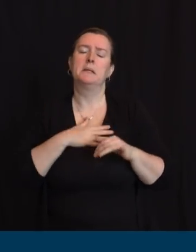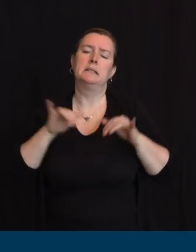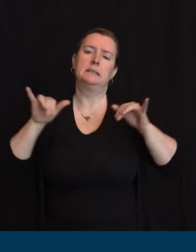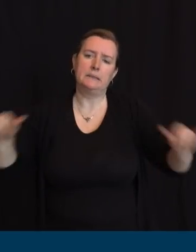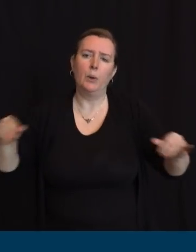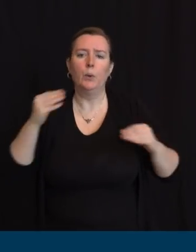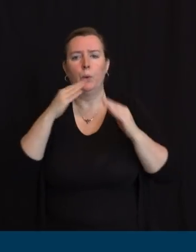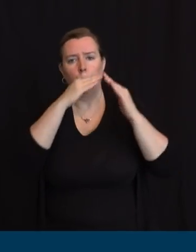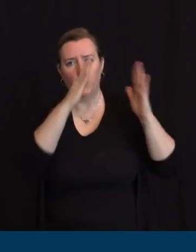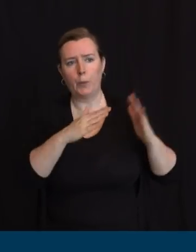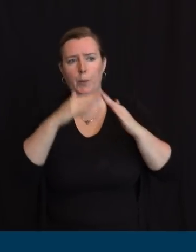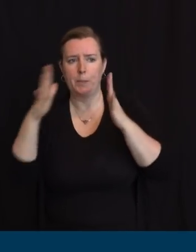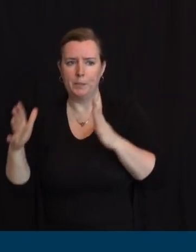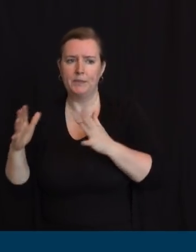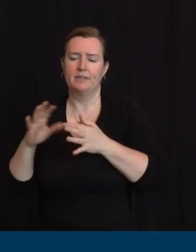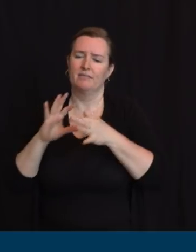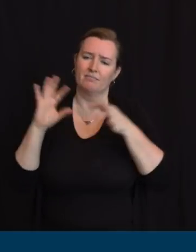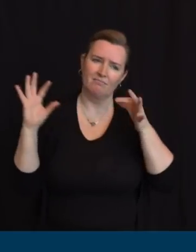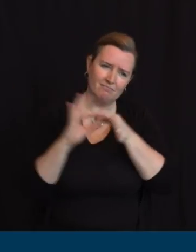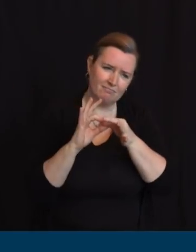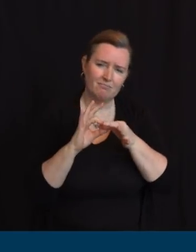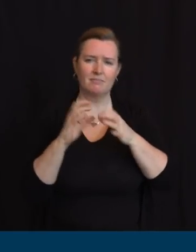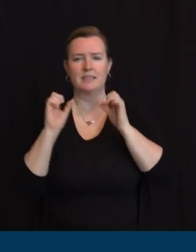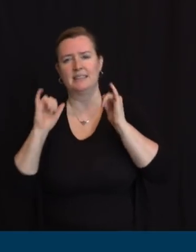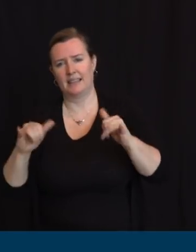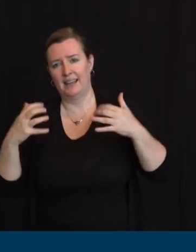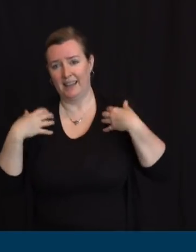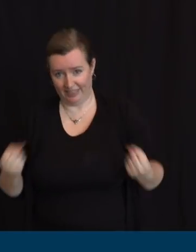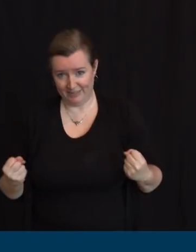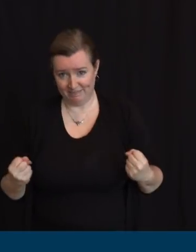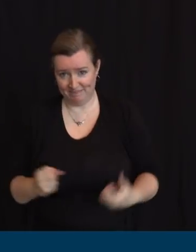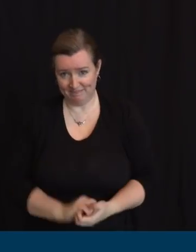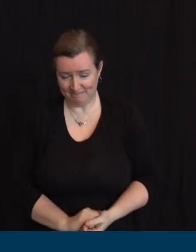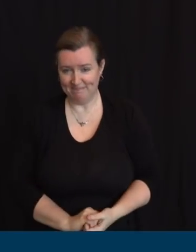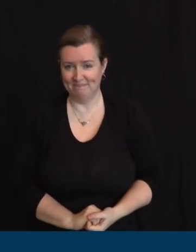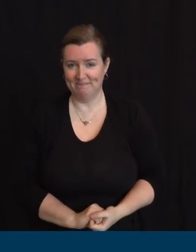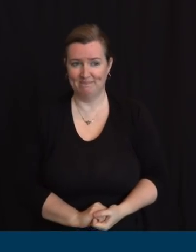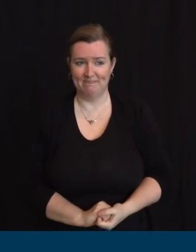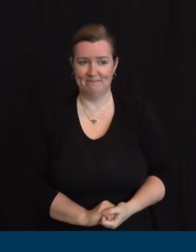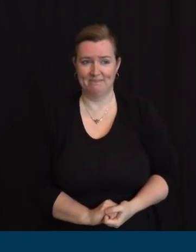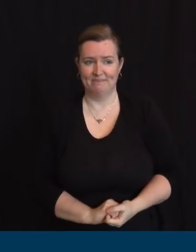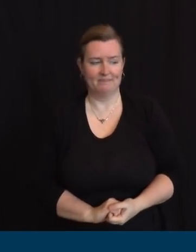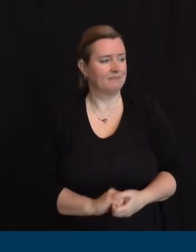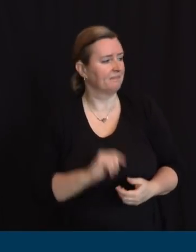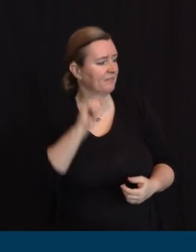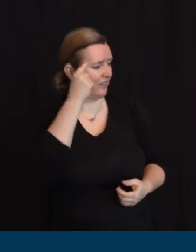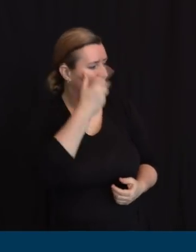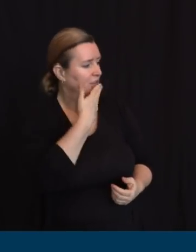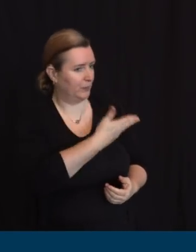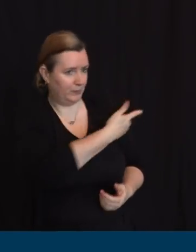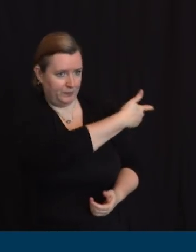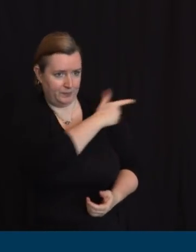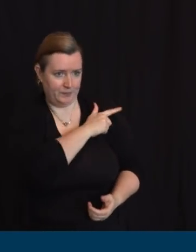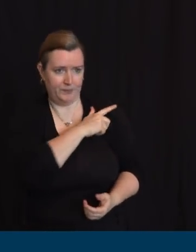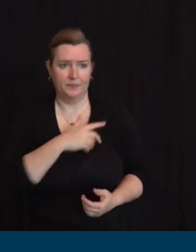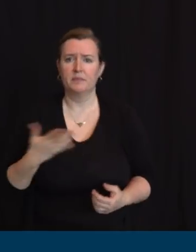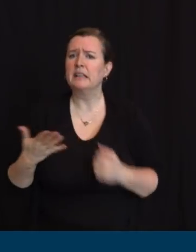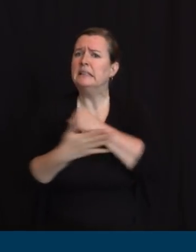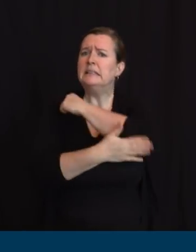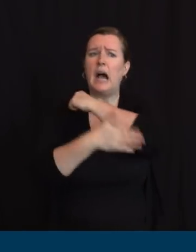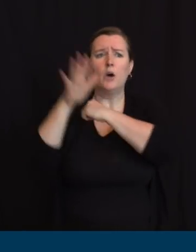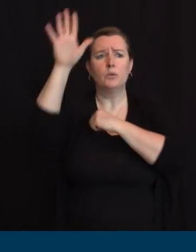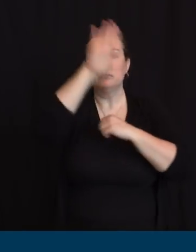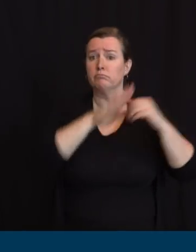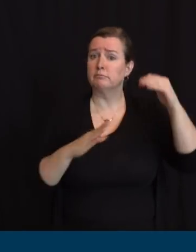you. Judy, a couple of things if I may. Counties, again, positive cases, it's the same five or six counties